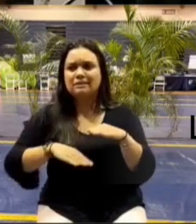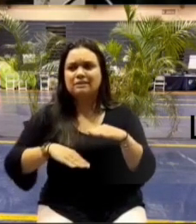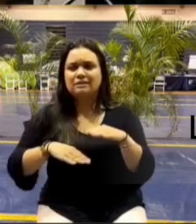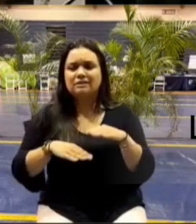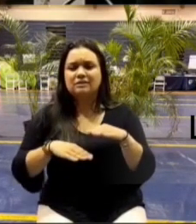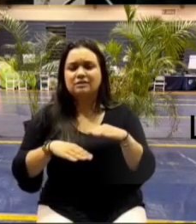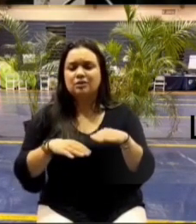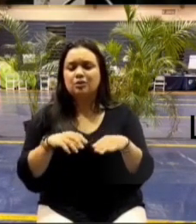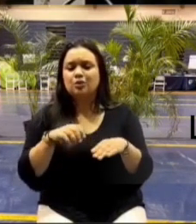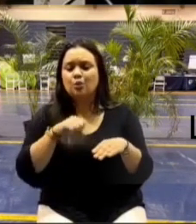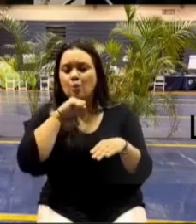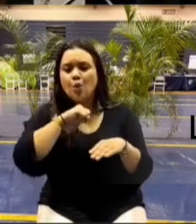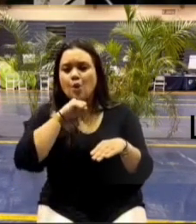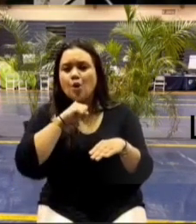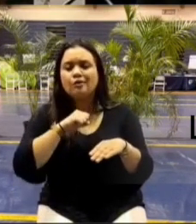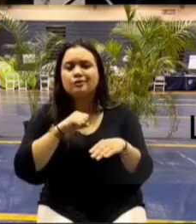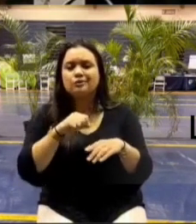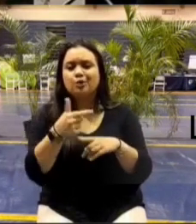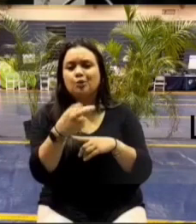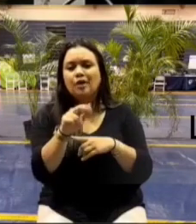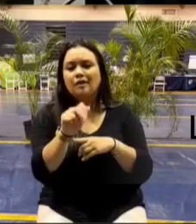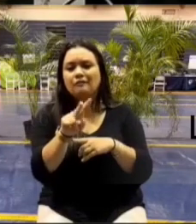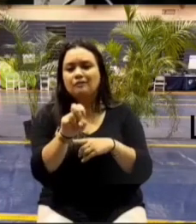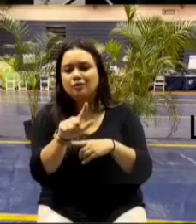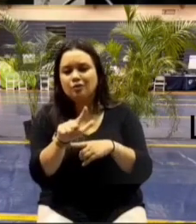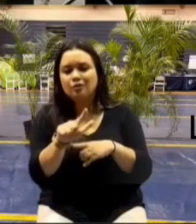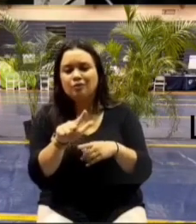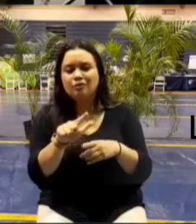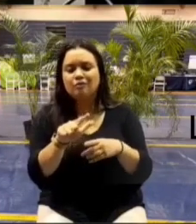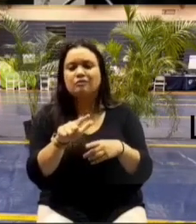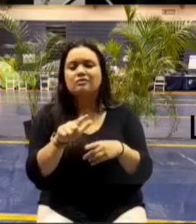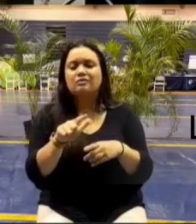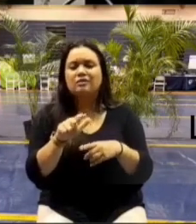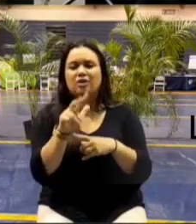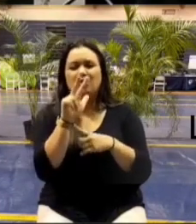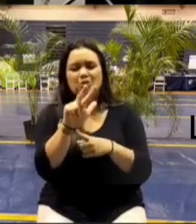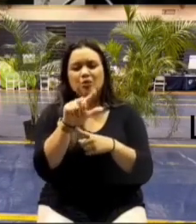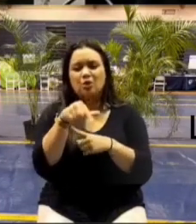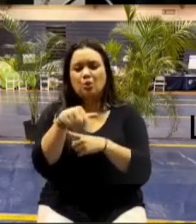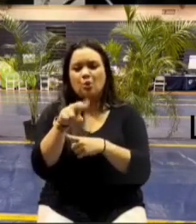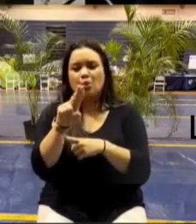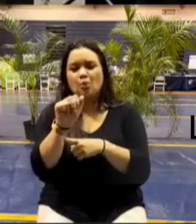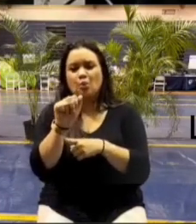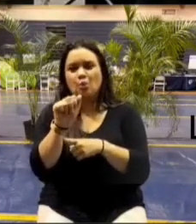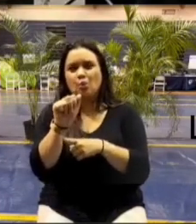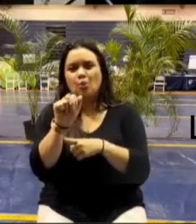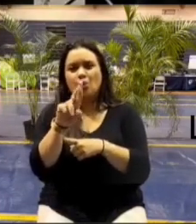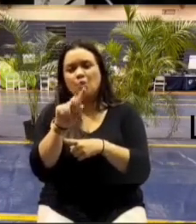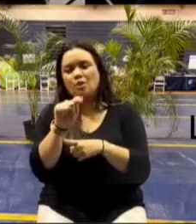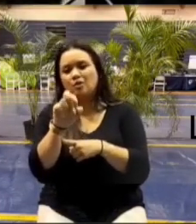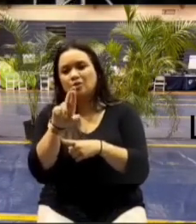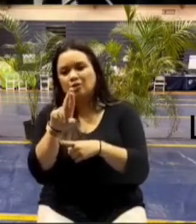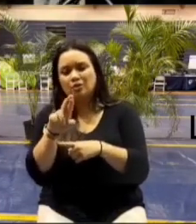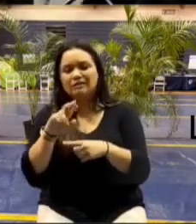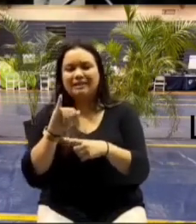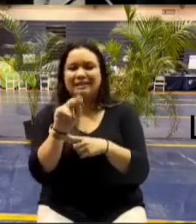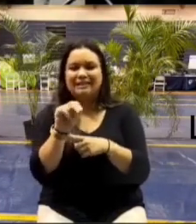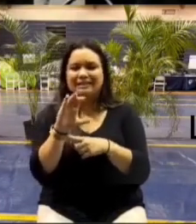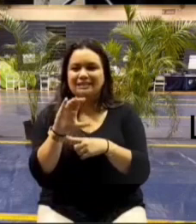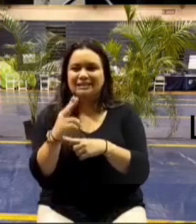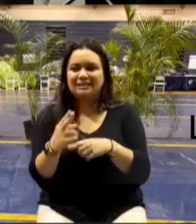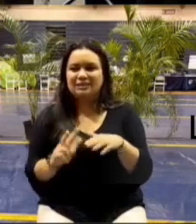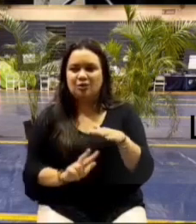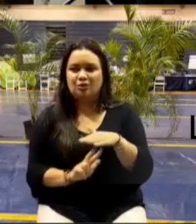the rock the gravel was three quarter inch and i believe that's space that they use for other things like